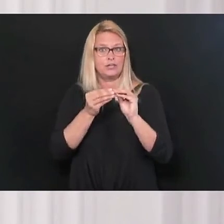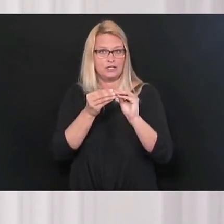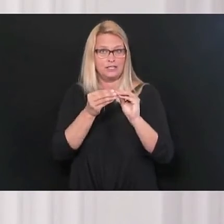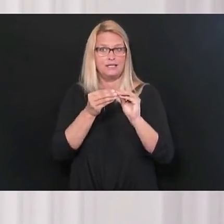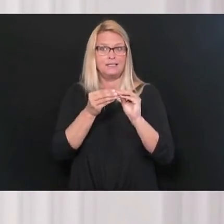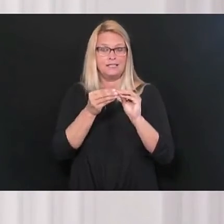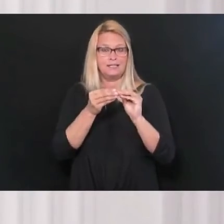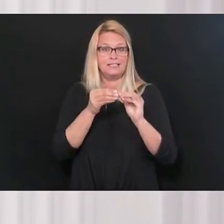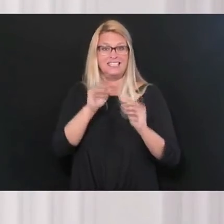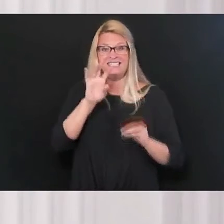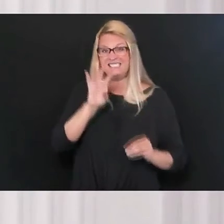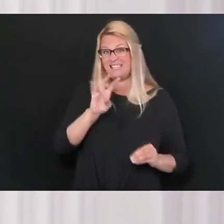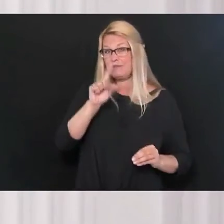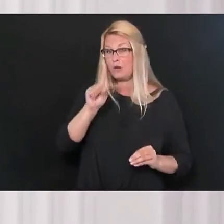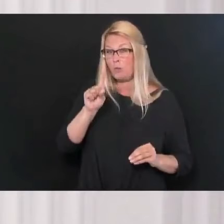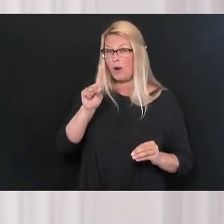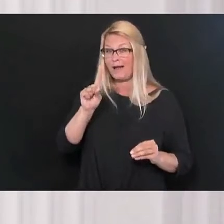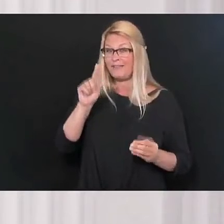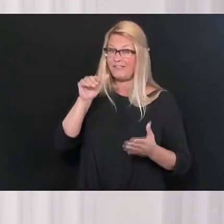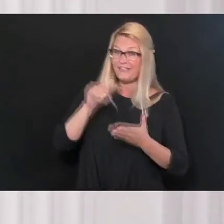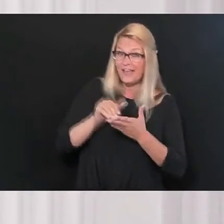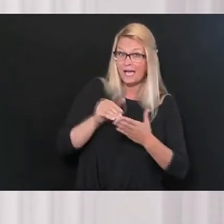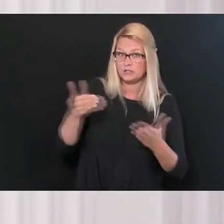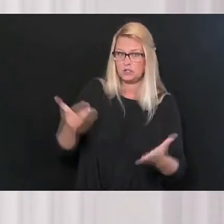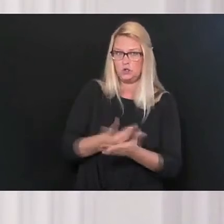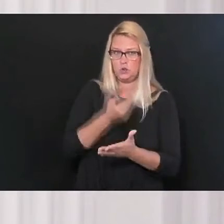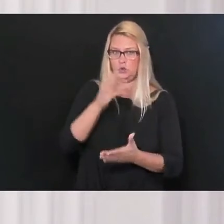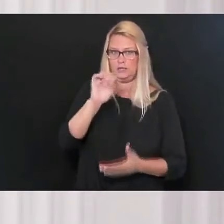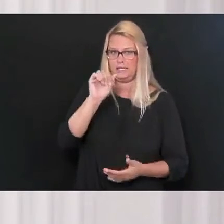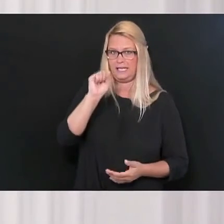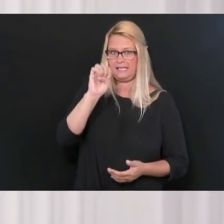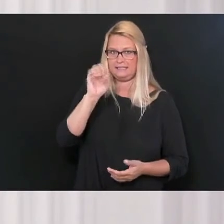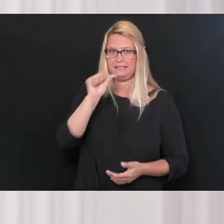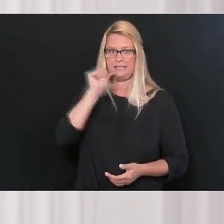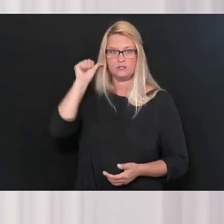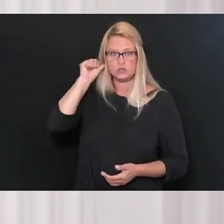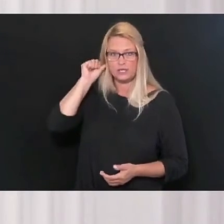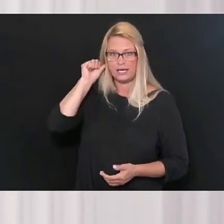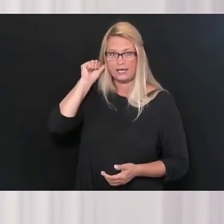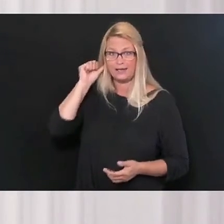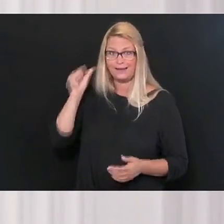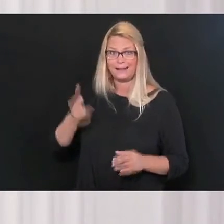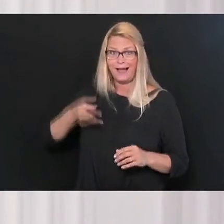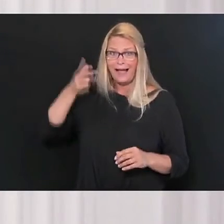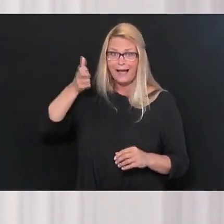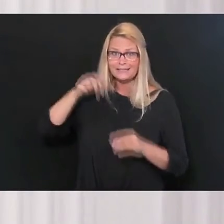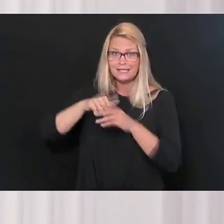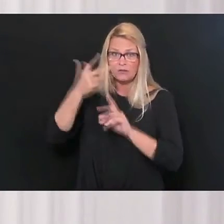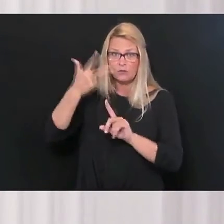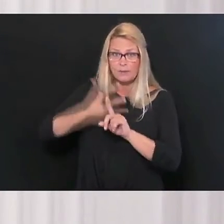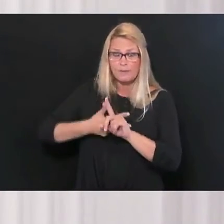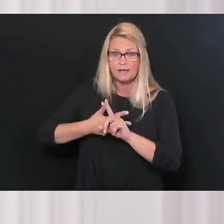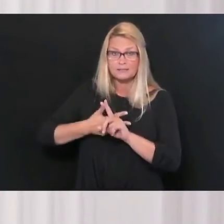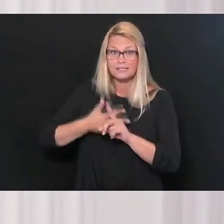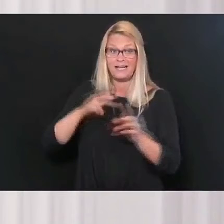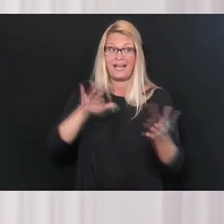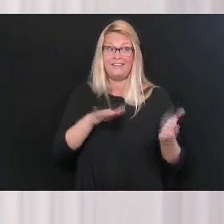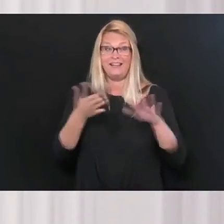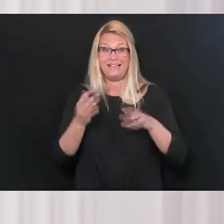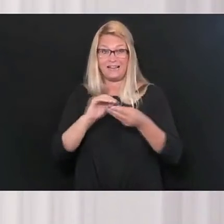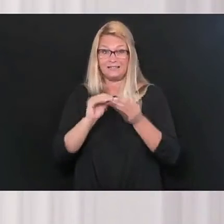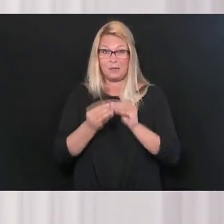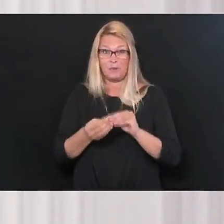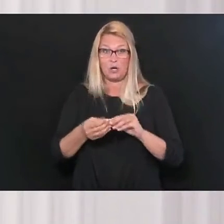I said 71,000 cases yesterday, first time over 70,000 in three months, and we see the death rate going up. It's